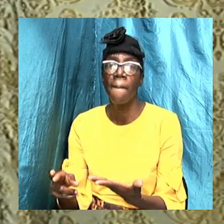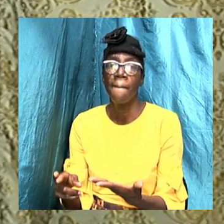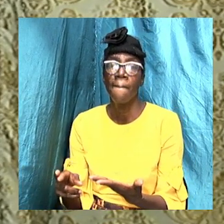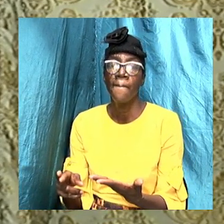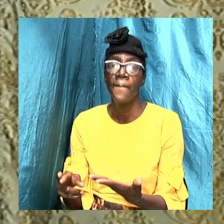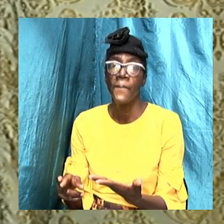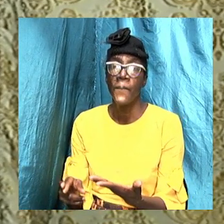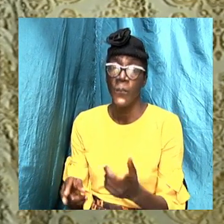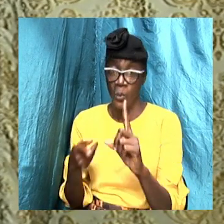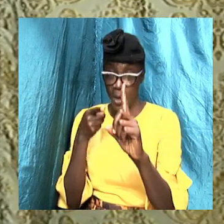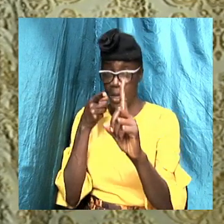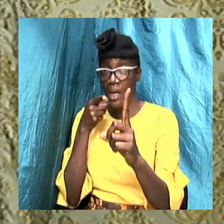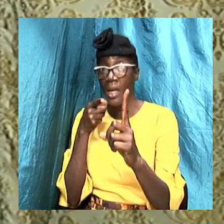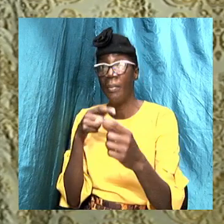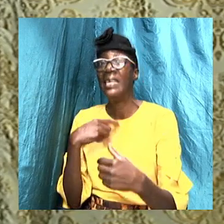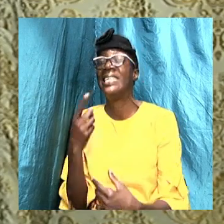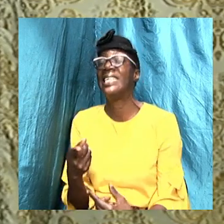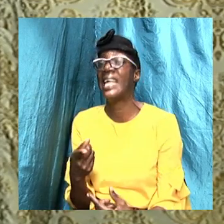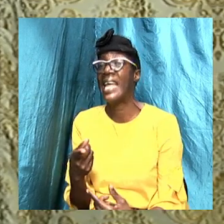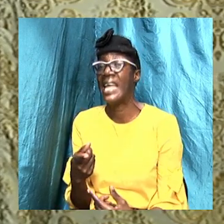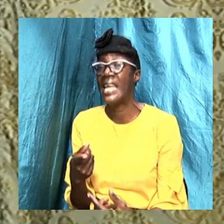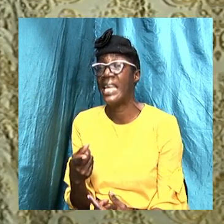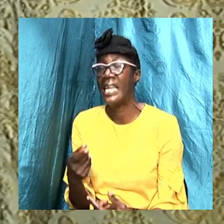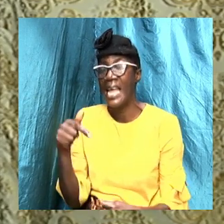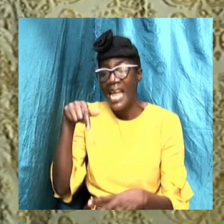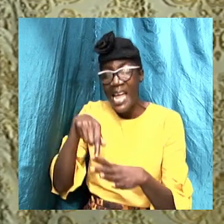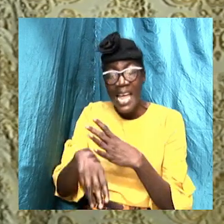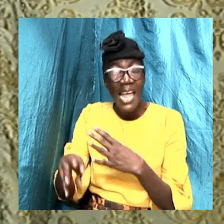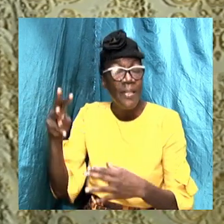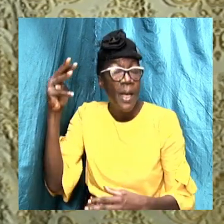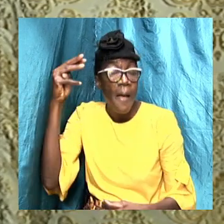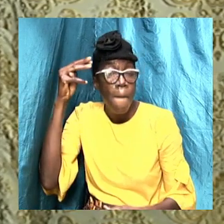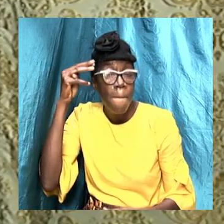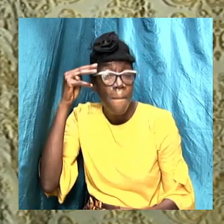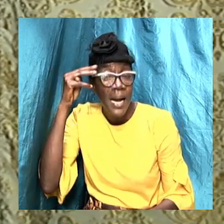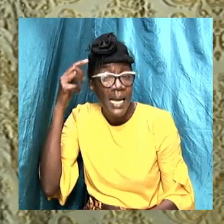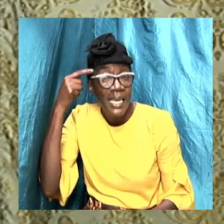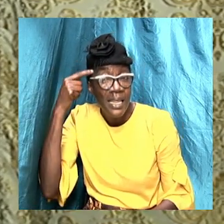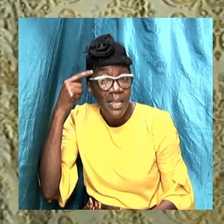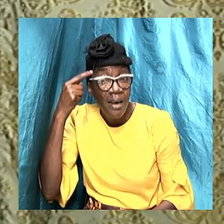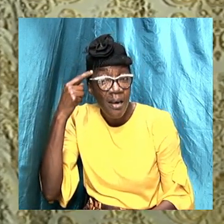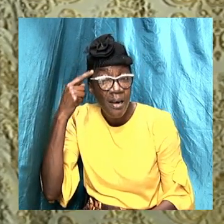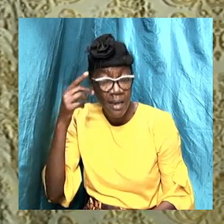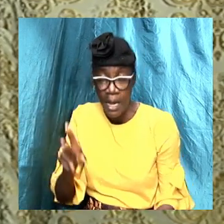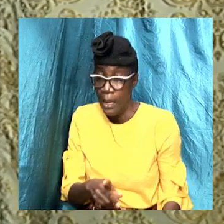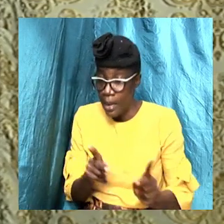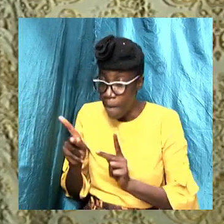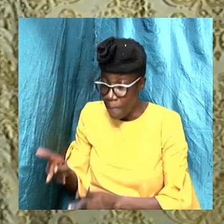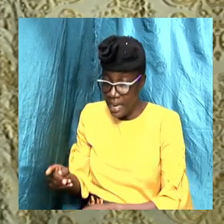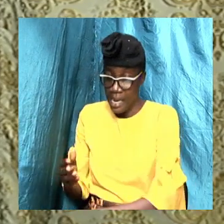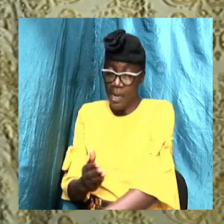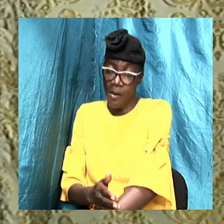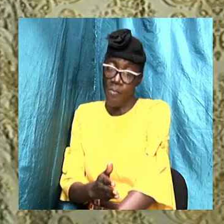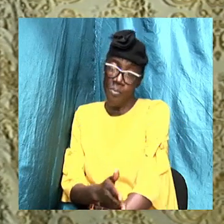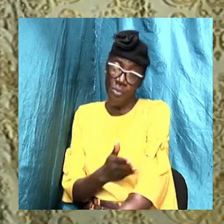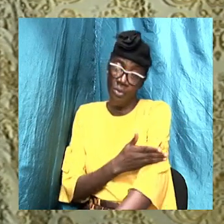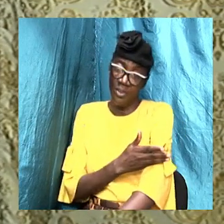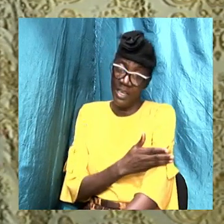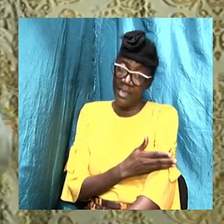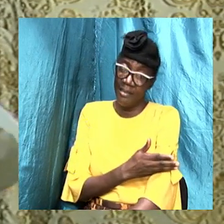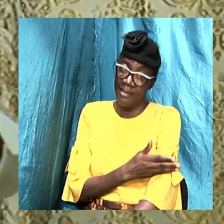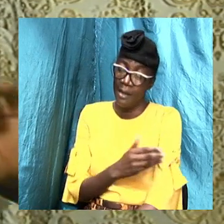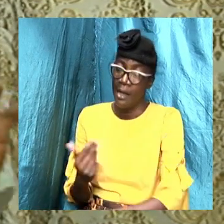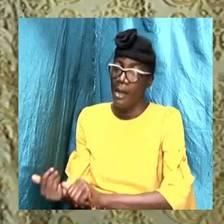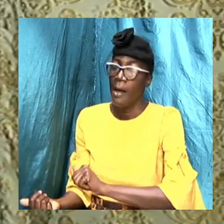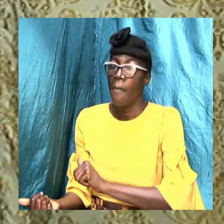So, I am saying to us that in the mind of God, in the thought of God, the plan process, where baptism